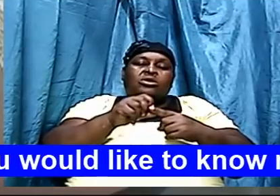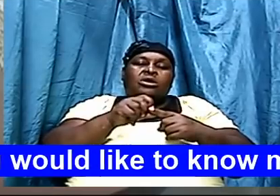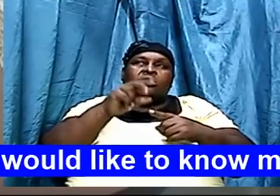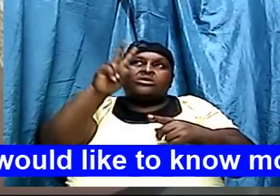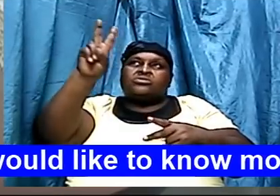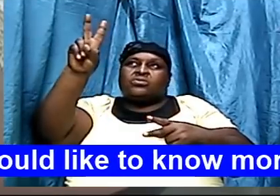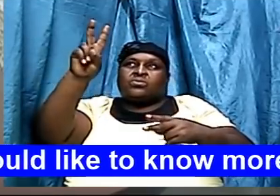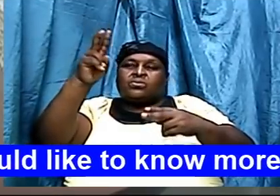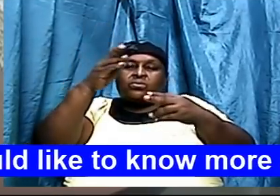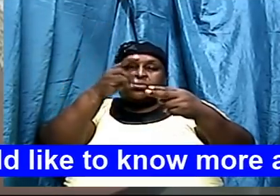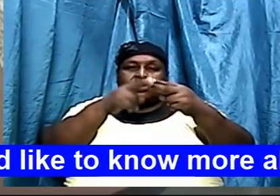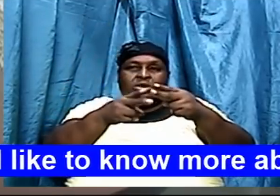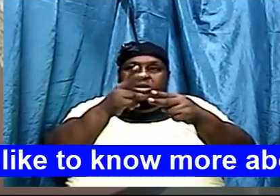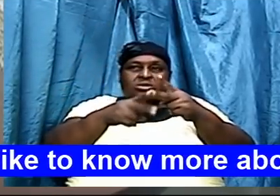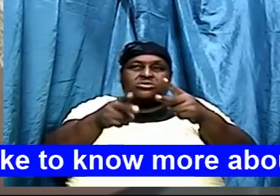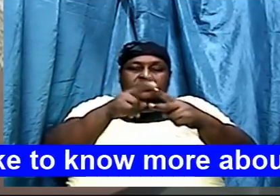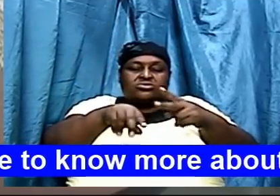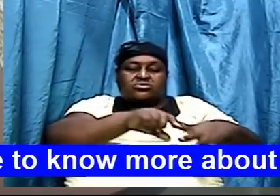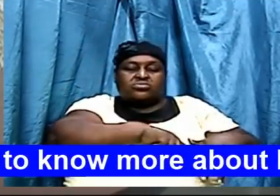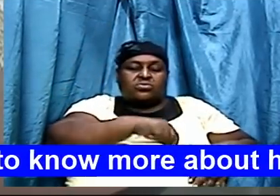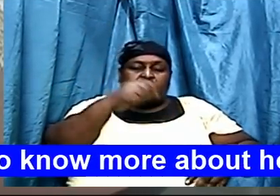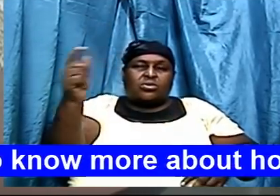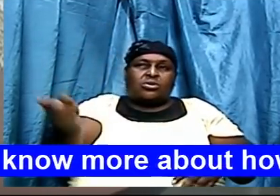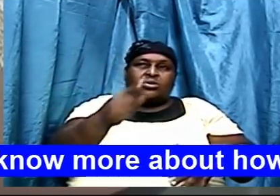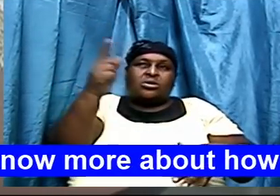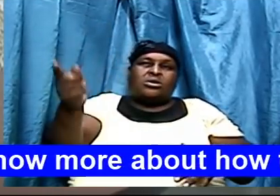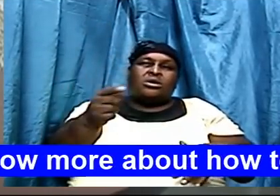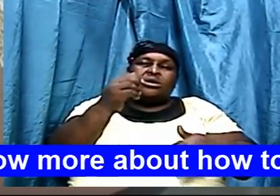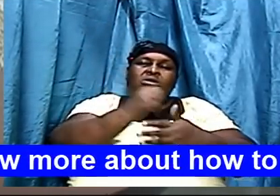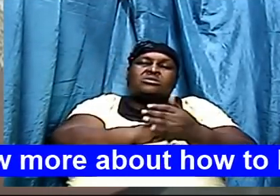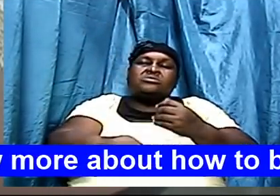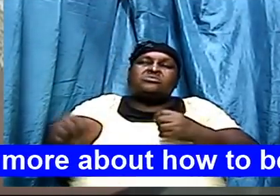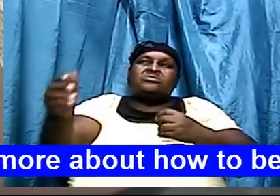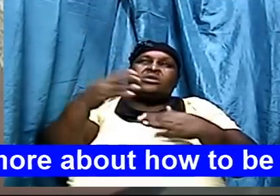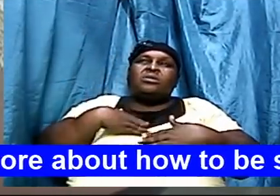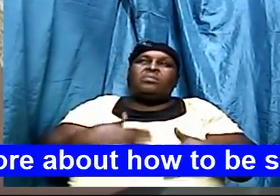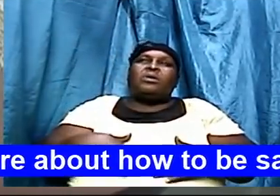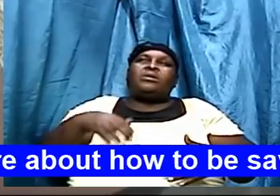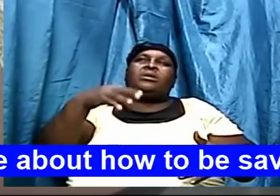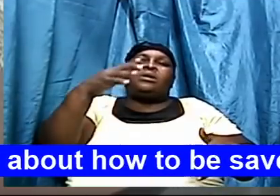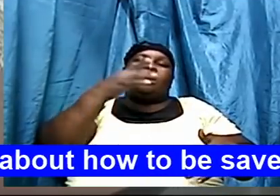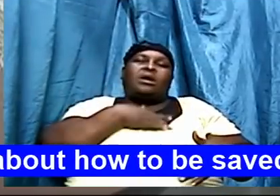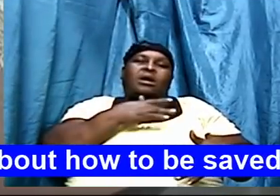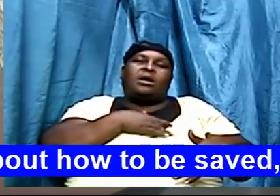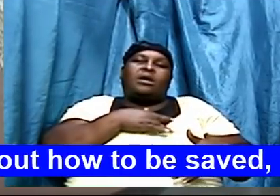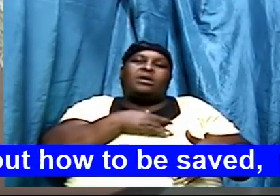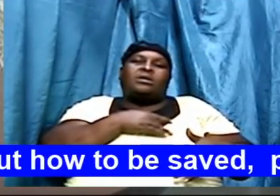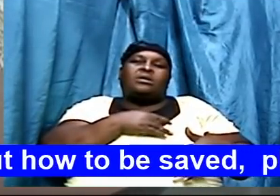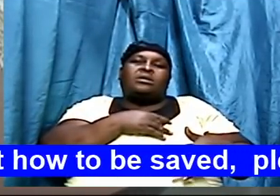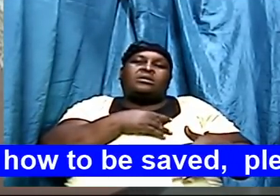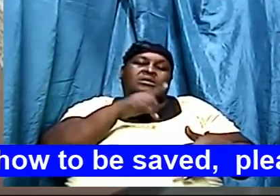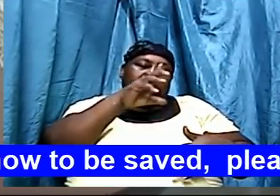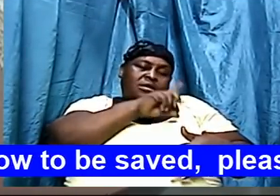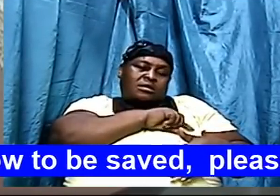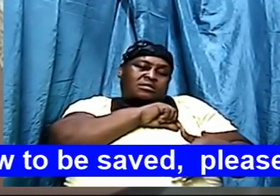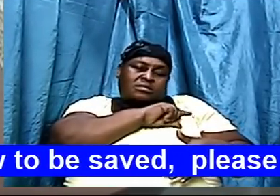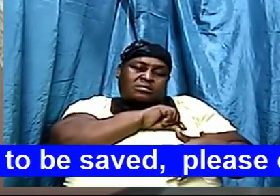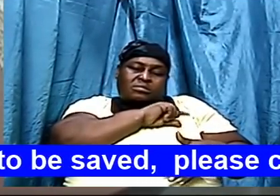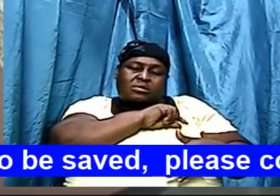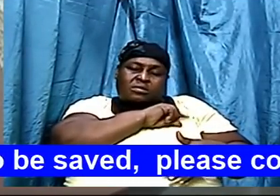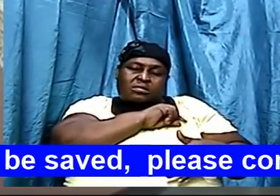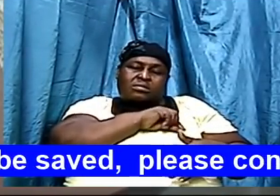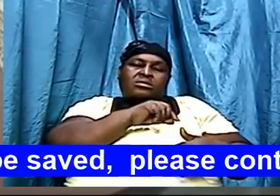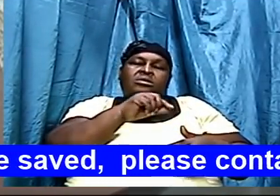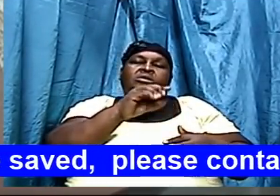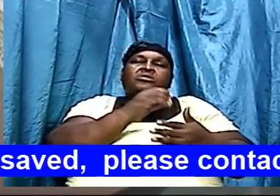pray God that somebody's heart will be pierced somebody will be convinced somebody will be convicted somebody will be moved to move from faith